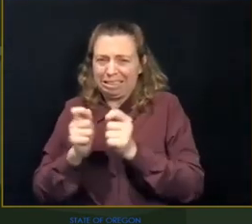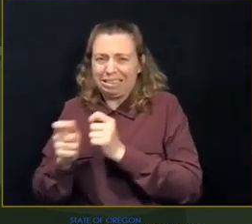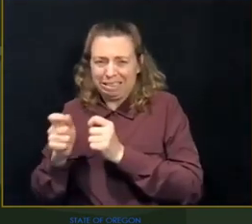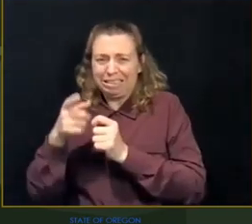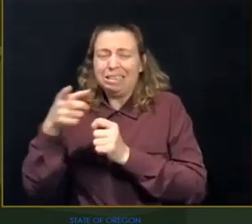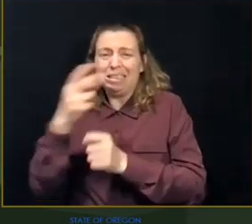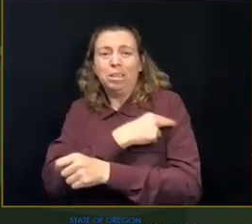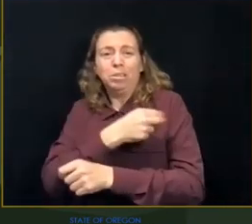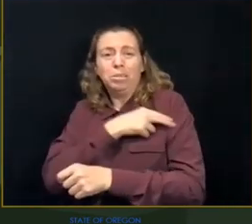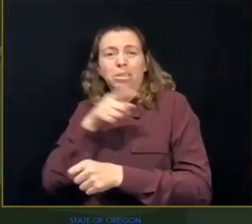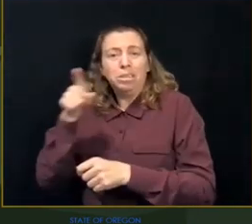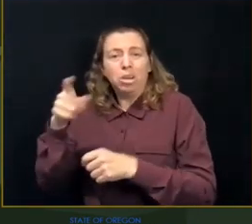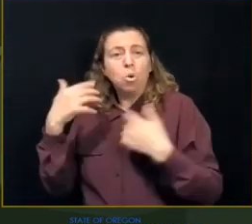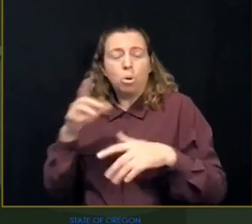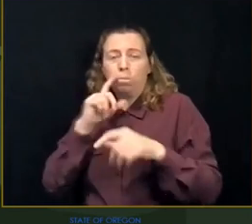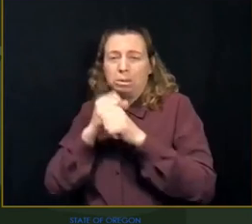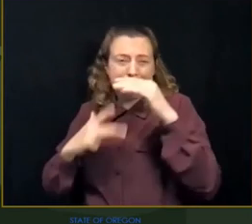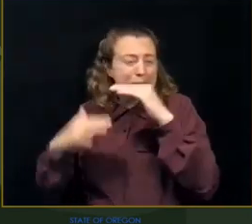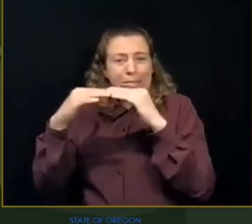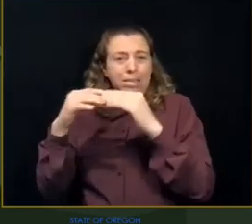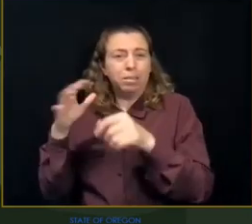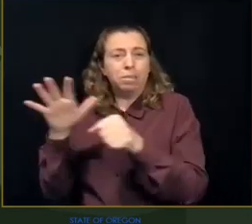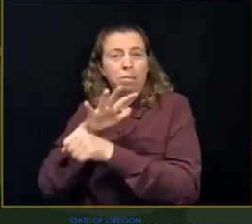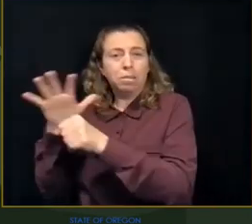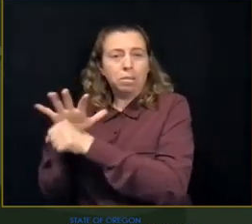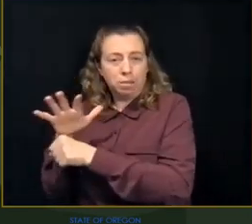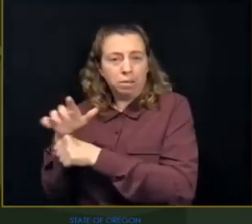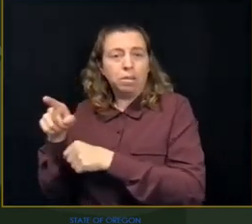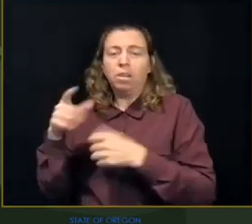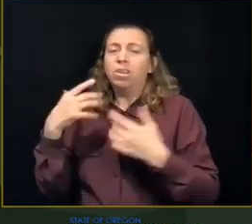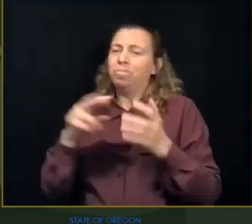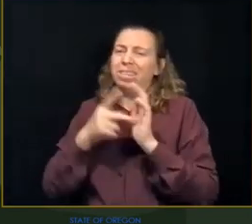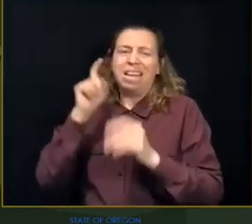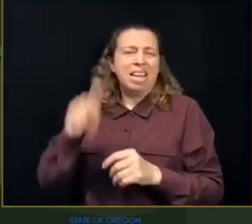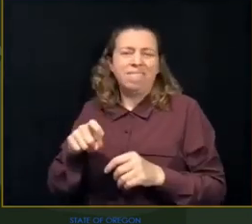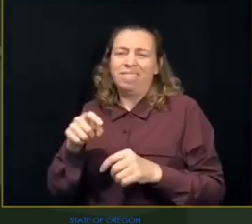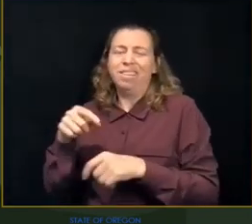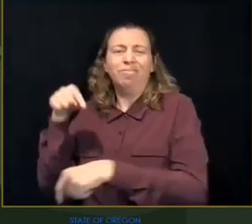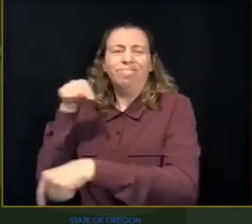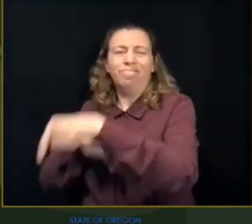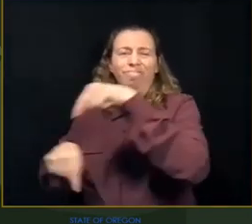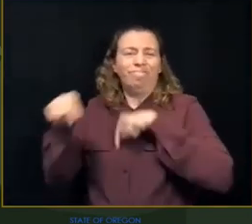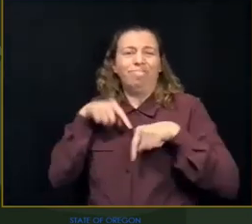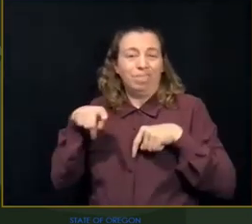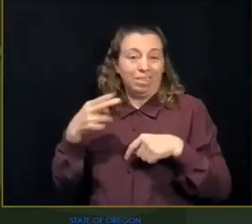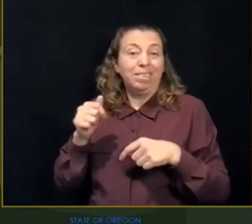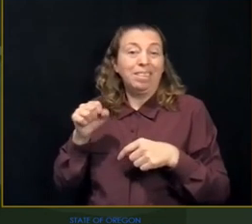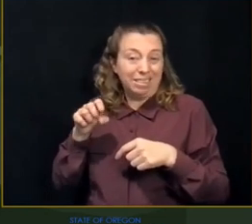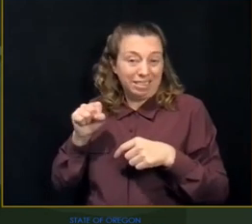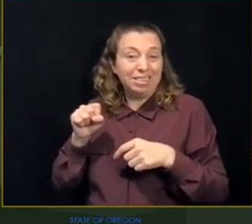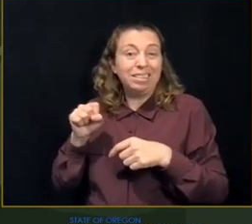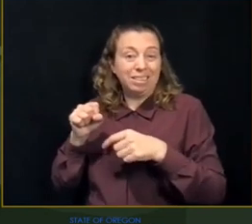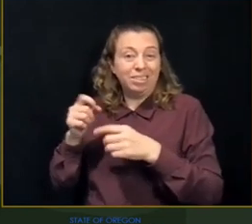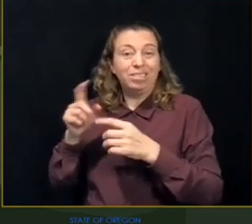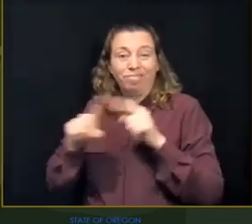reimposing the extreme risk rules. But here's the reality. Oregon is facing right now.